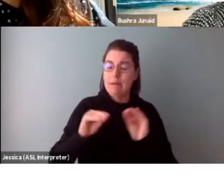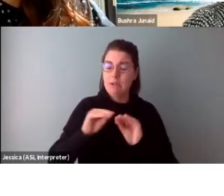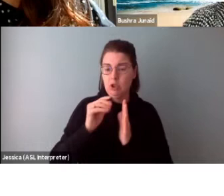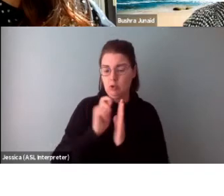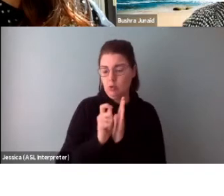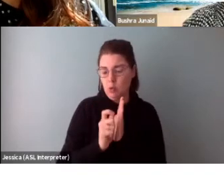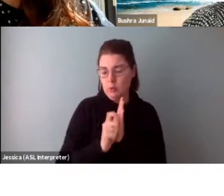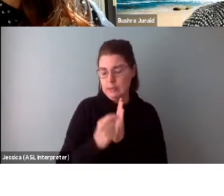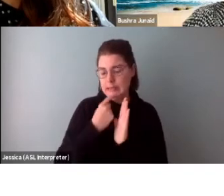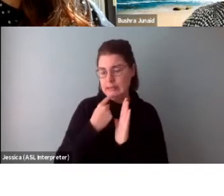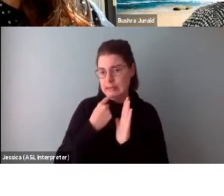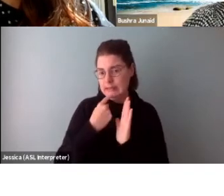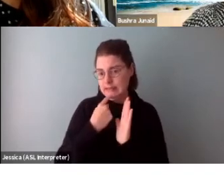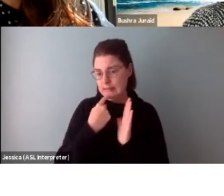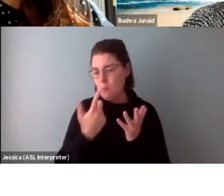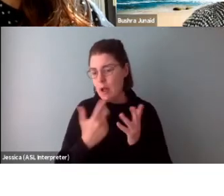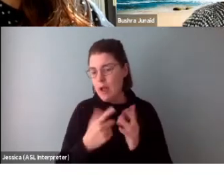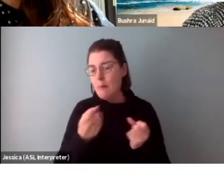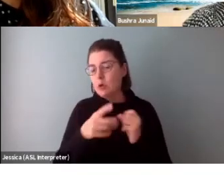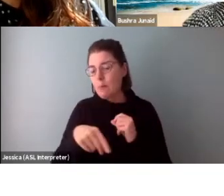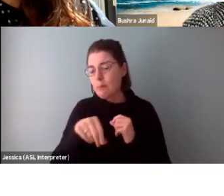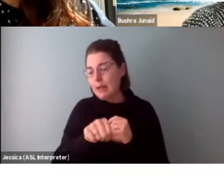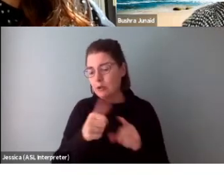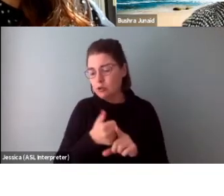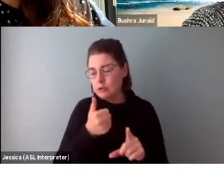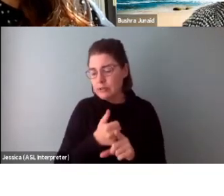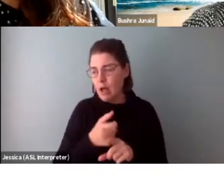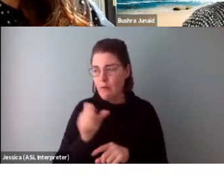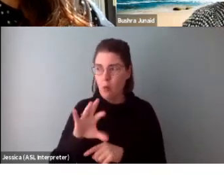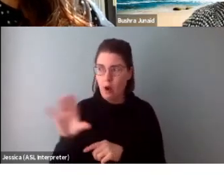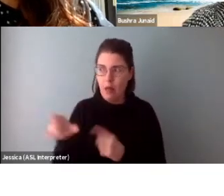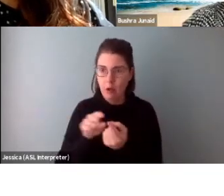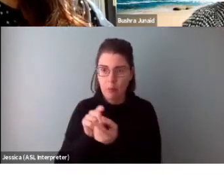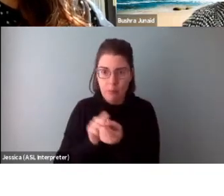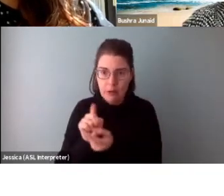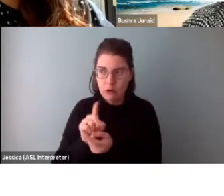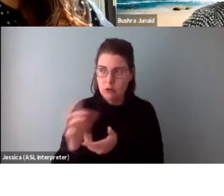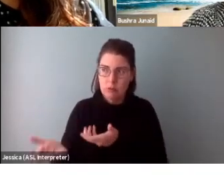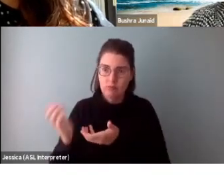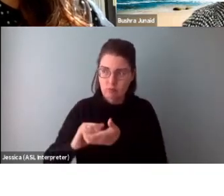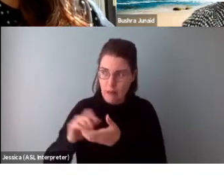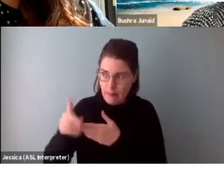you're paying yourself and any other artists, collaborators, mentors on your project.